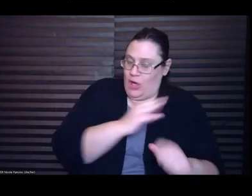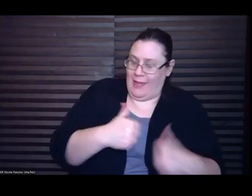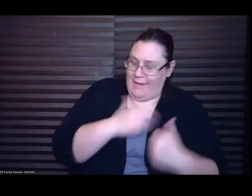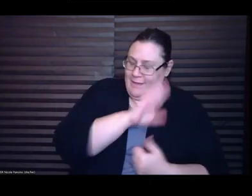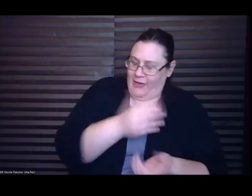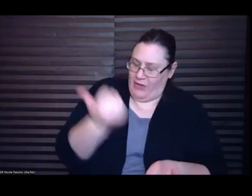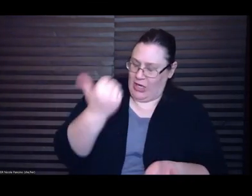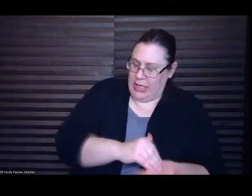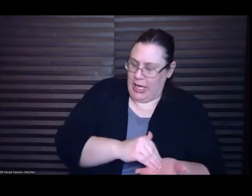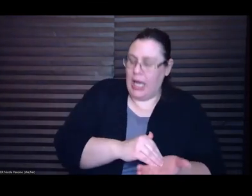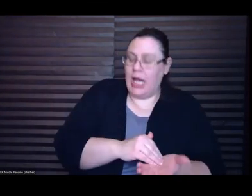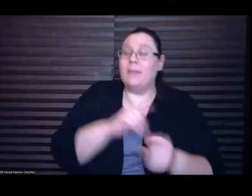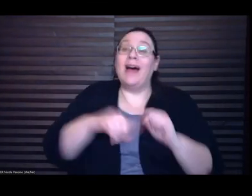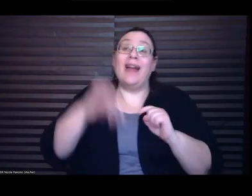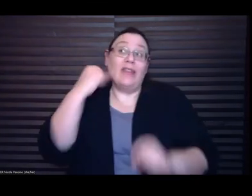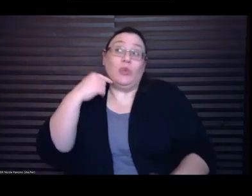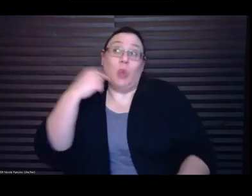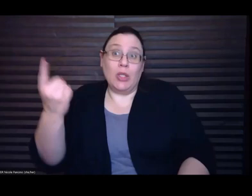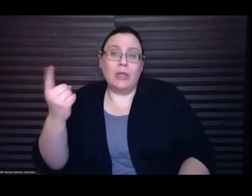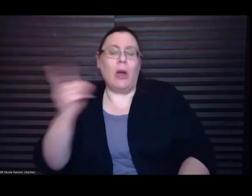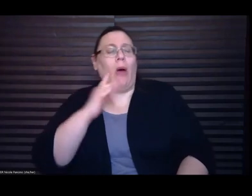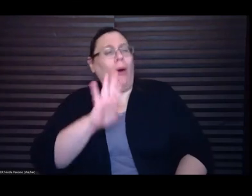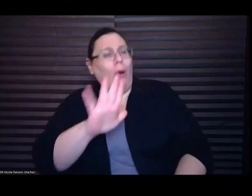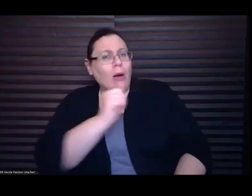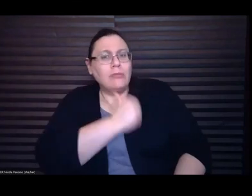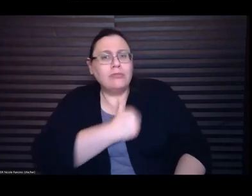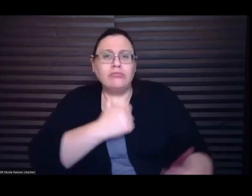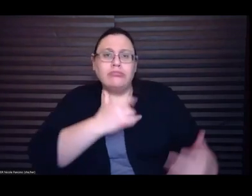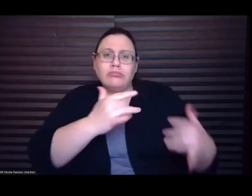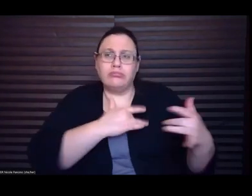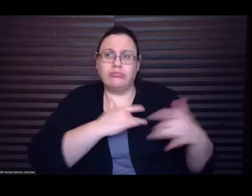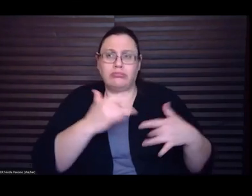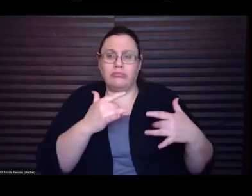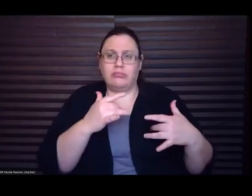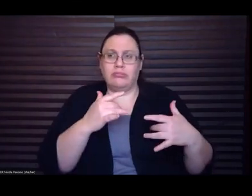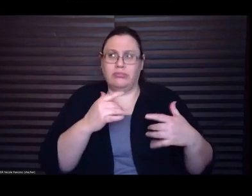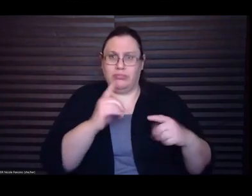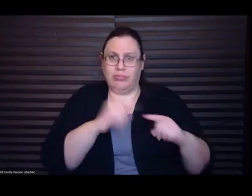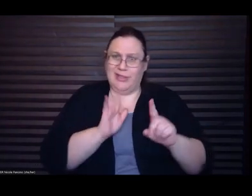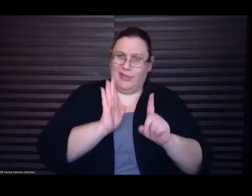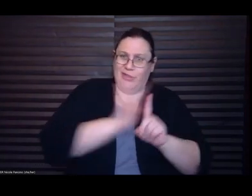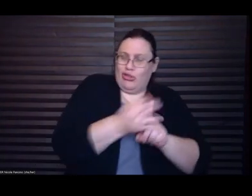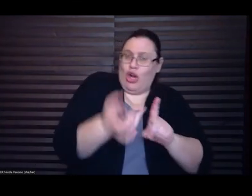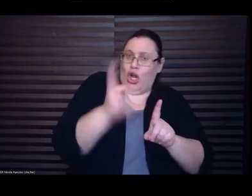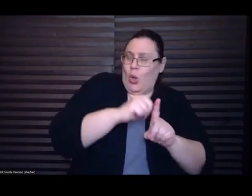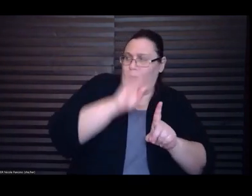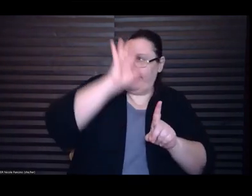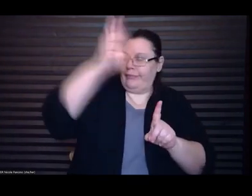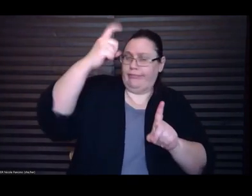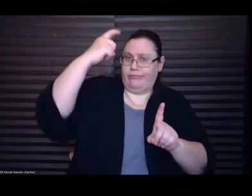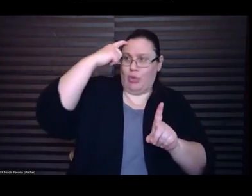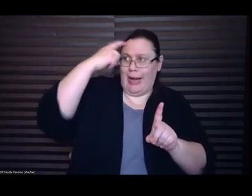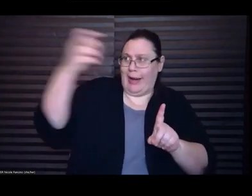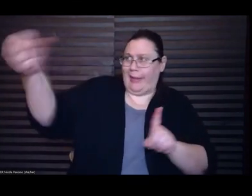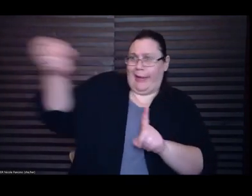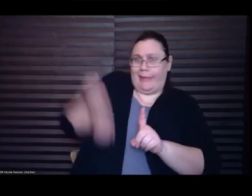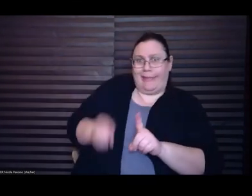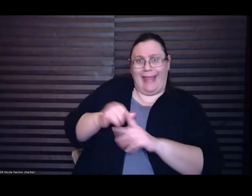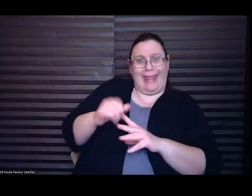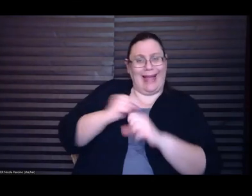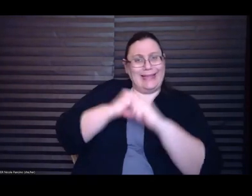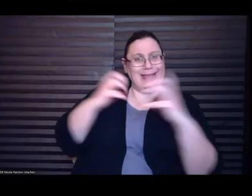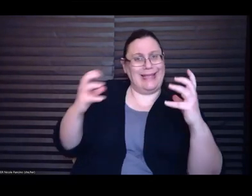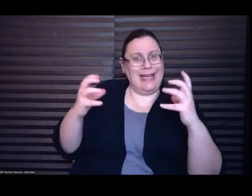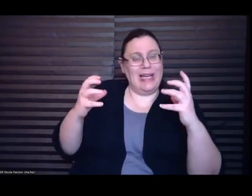it weren't Crystal's own warped brain that had cast him in the scene. Even the thought of his concern irritated her. Any minute